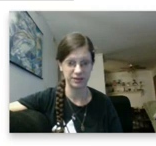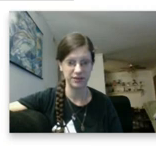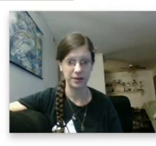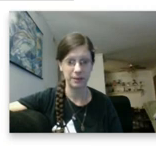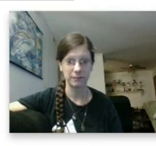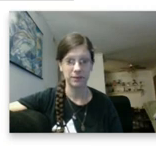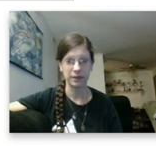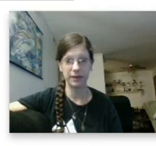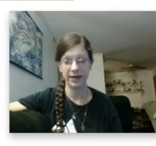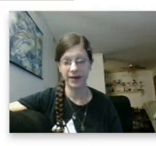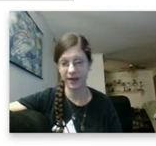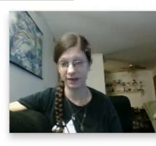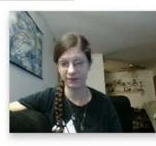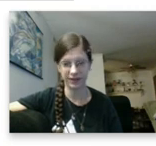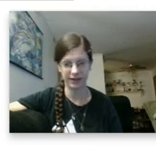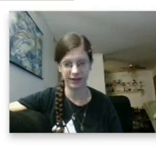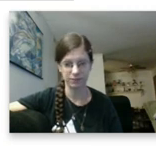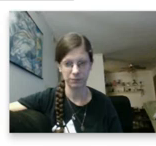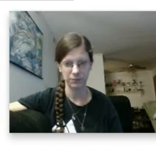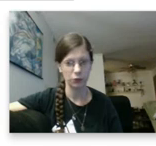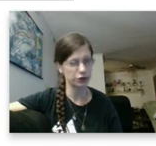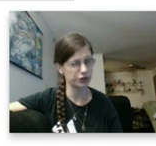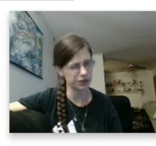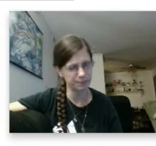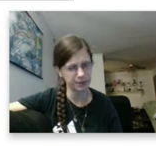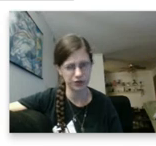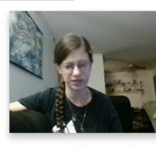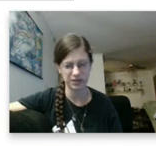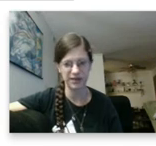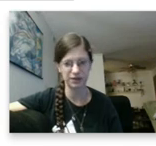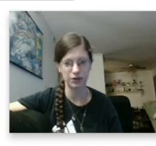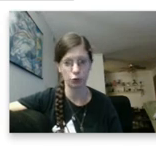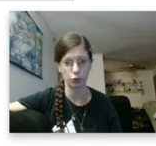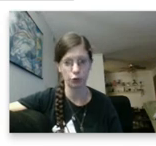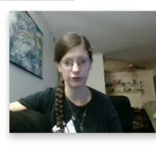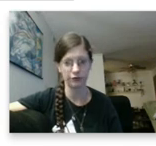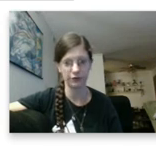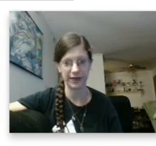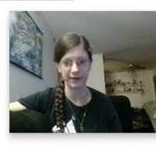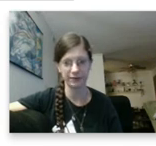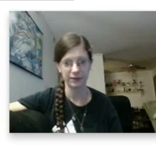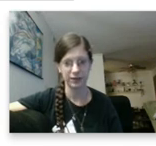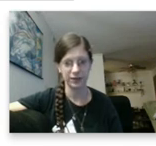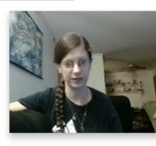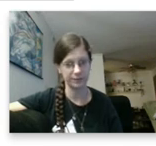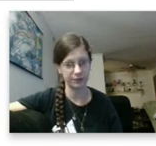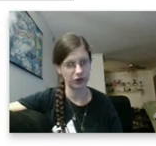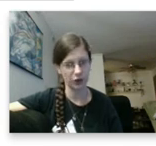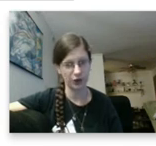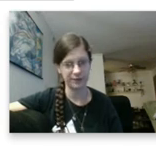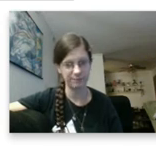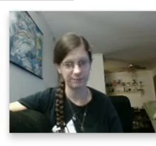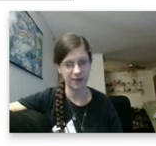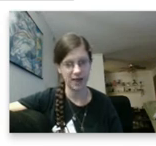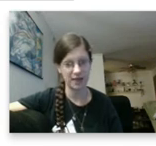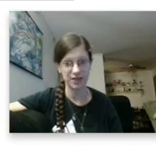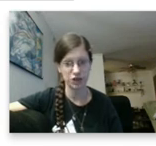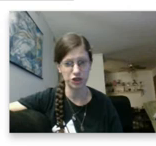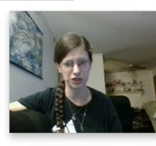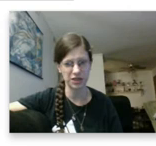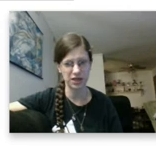treatments. But have they? But We're just supposed to take their word for that. And I'm sorry,